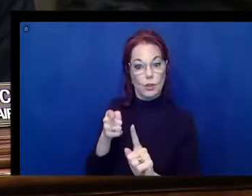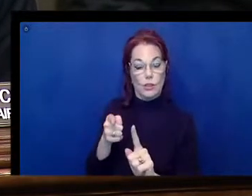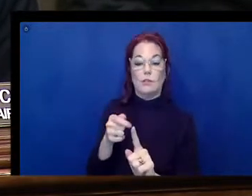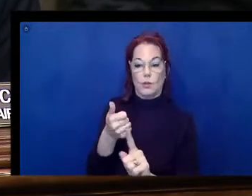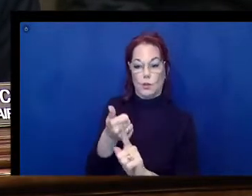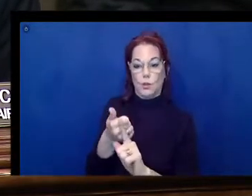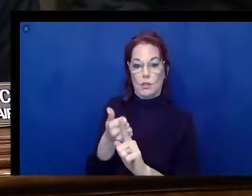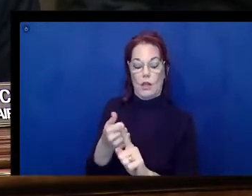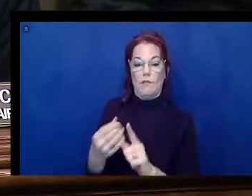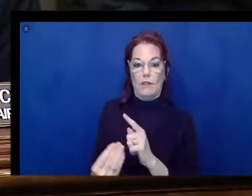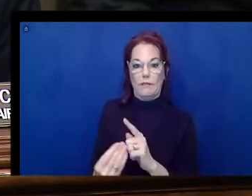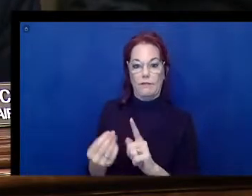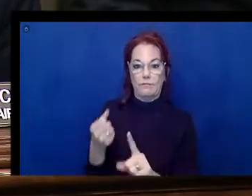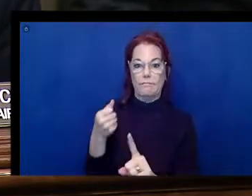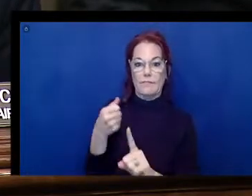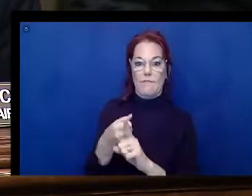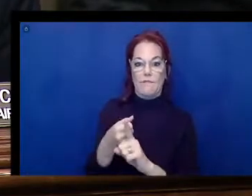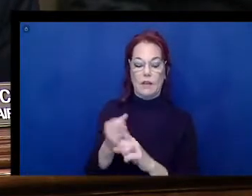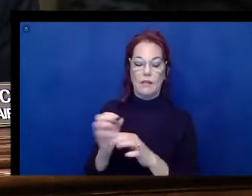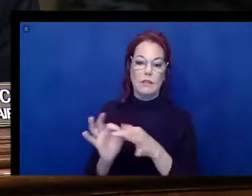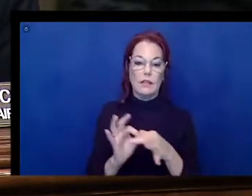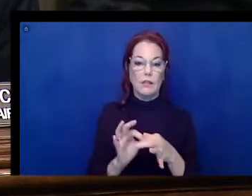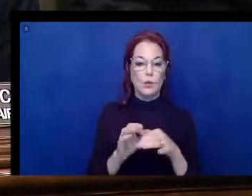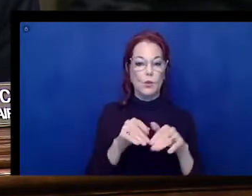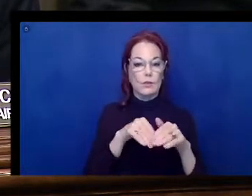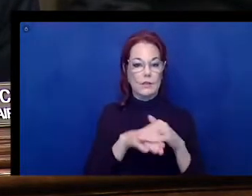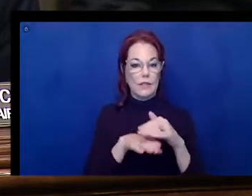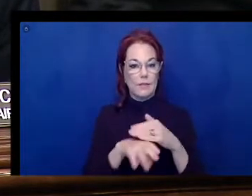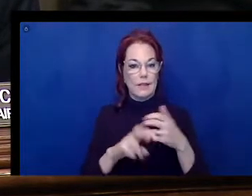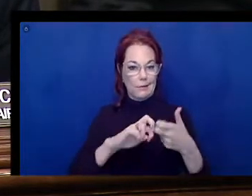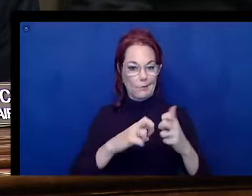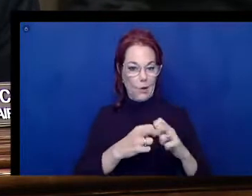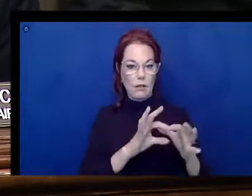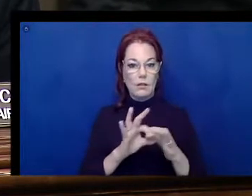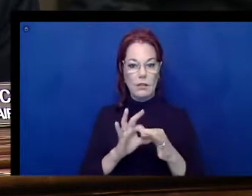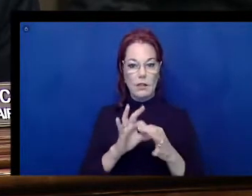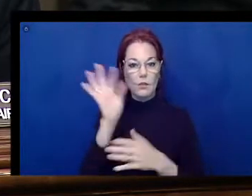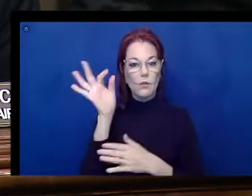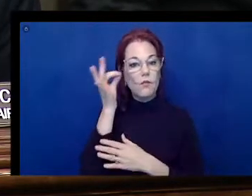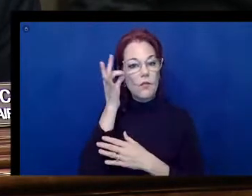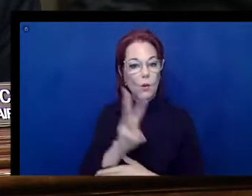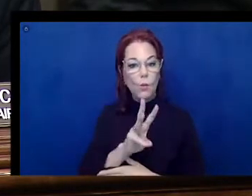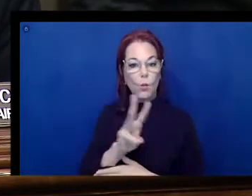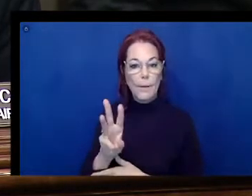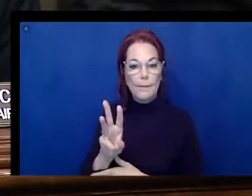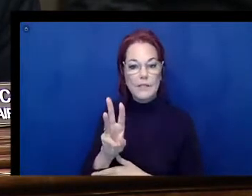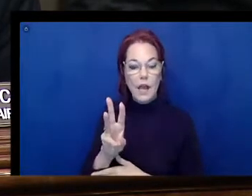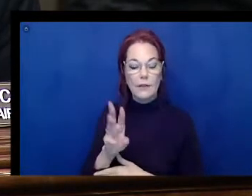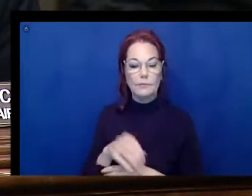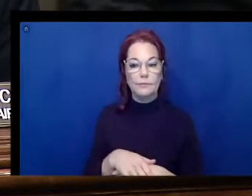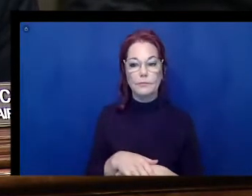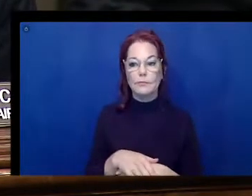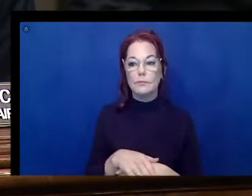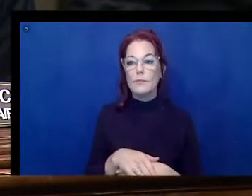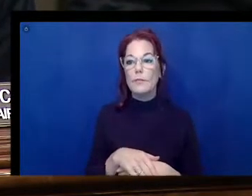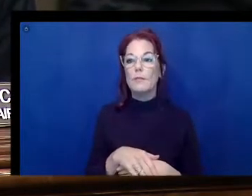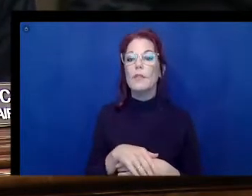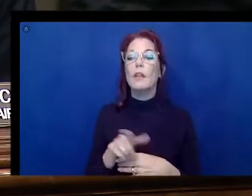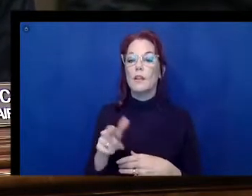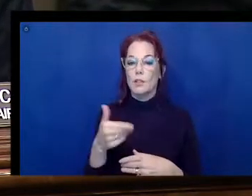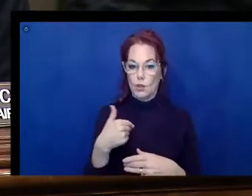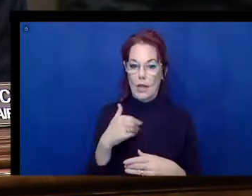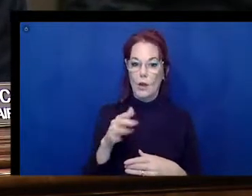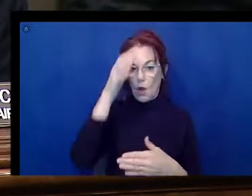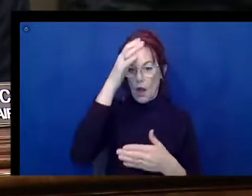accessibility problems with federal websites. Ms. Lieberman is accompanied by her husband, John Lieberman.